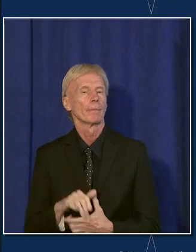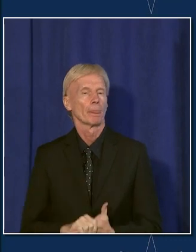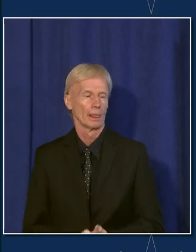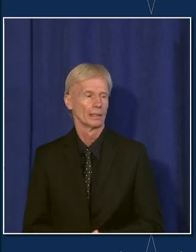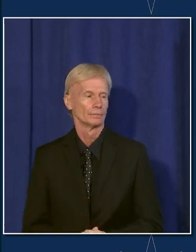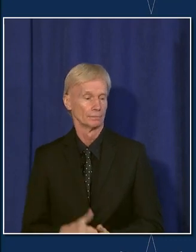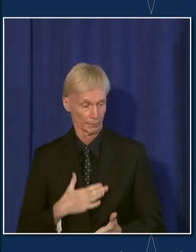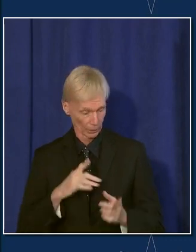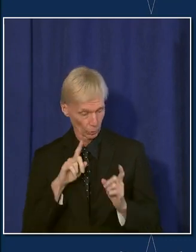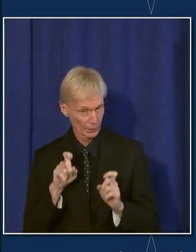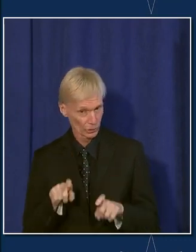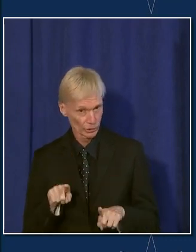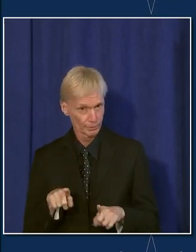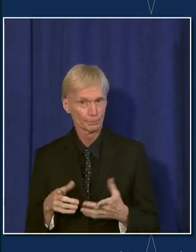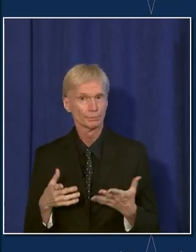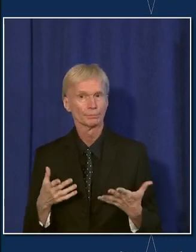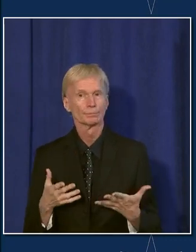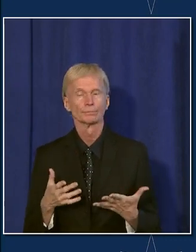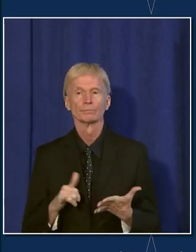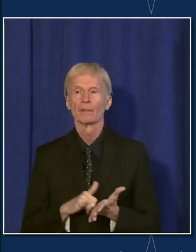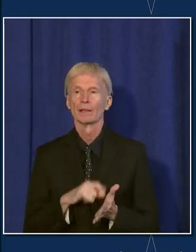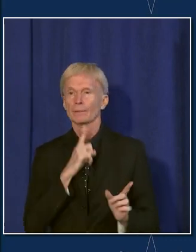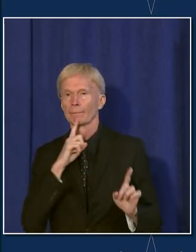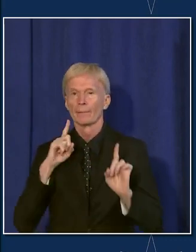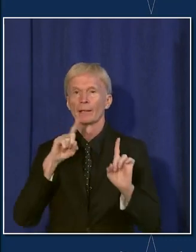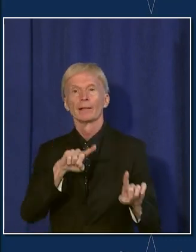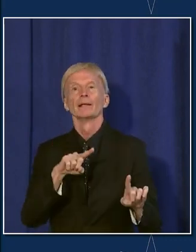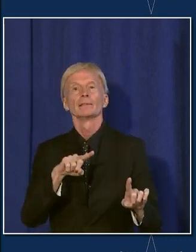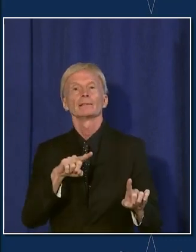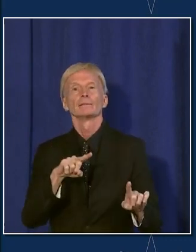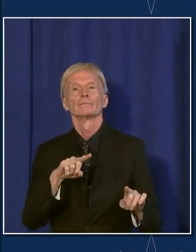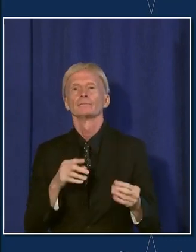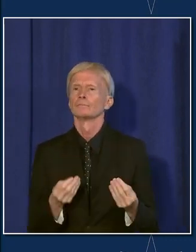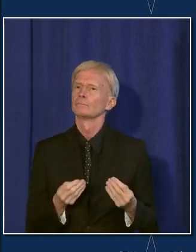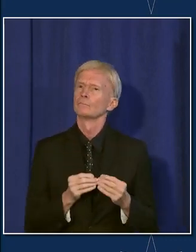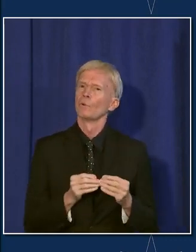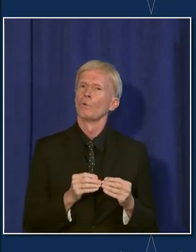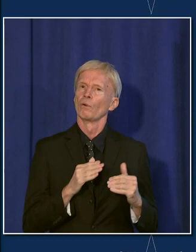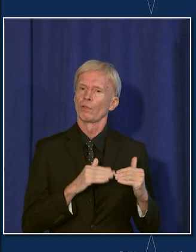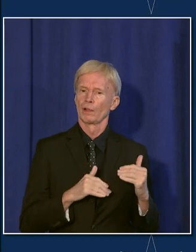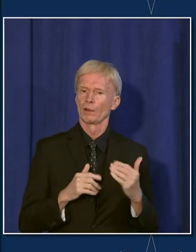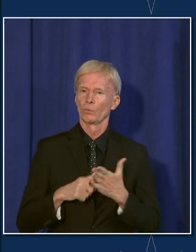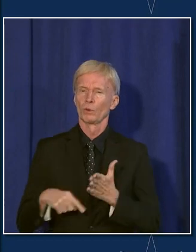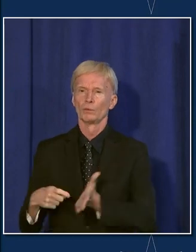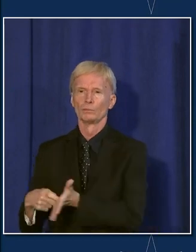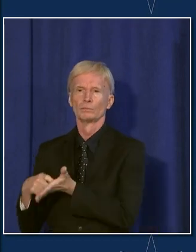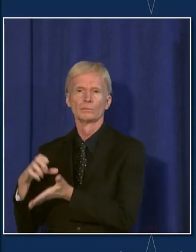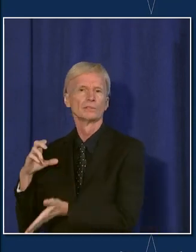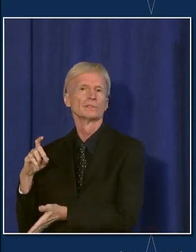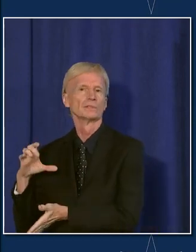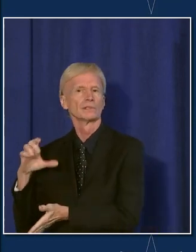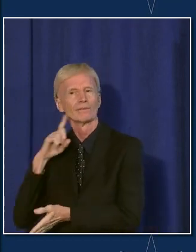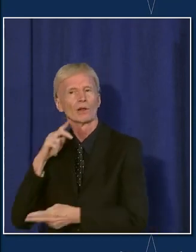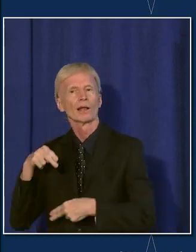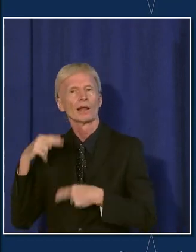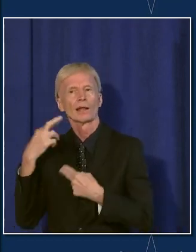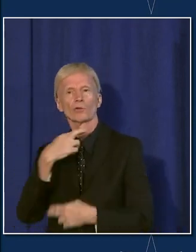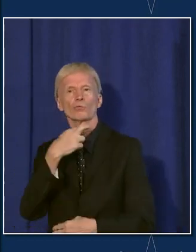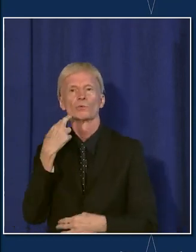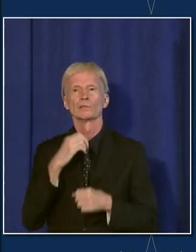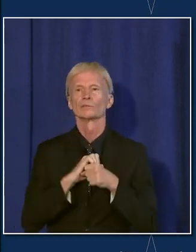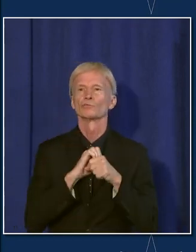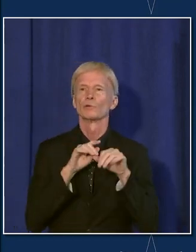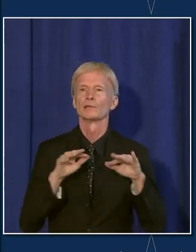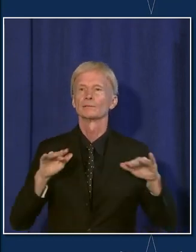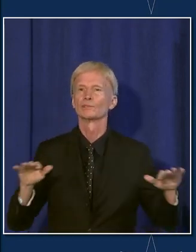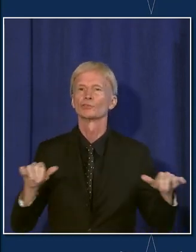My question for you is, this mandate goes further than current CDC guidelines for high-risk transmission areas in the